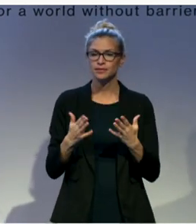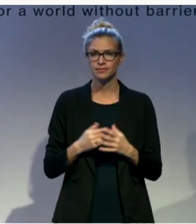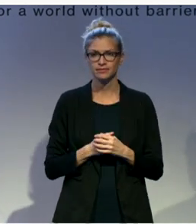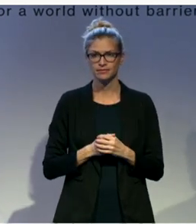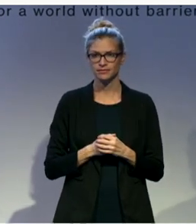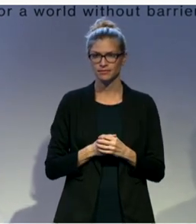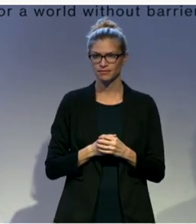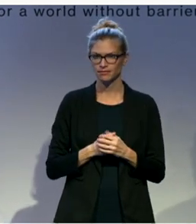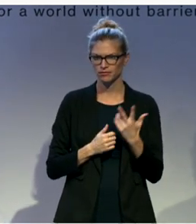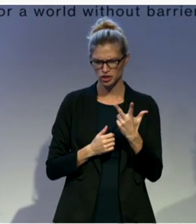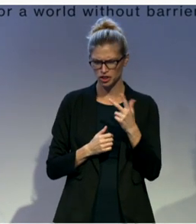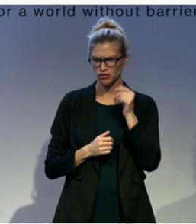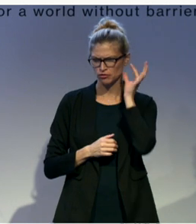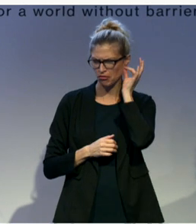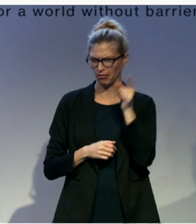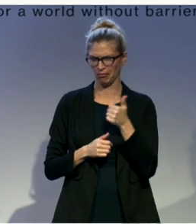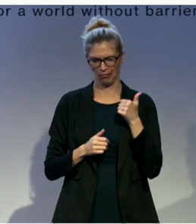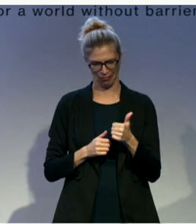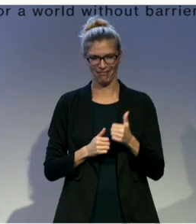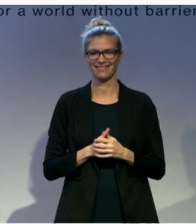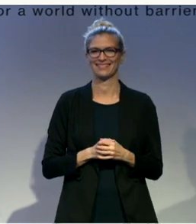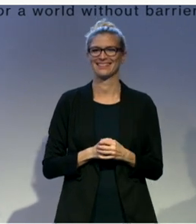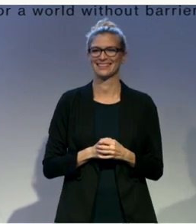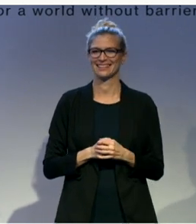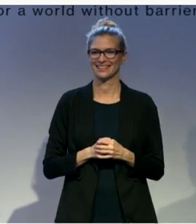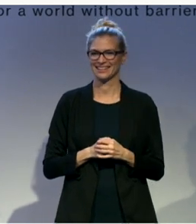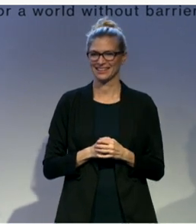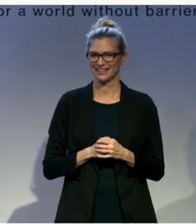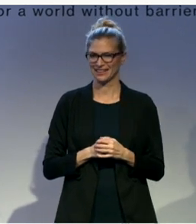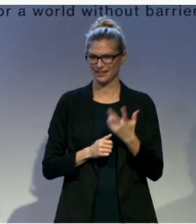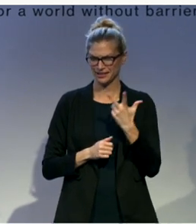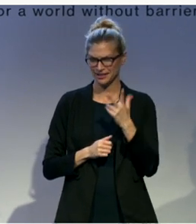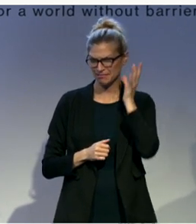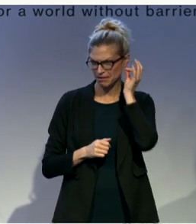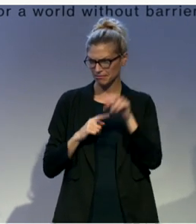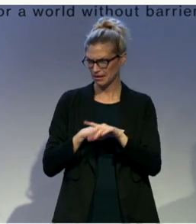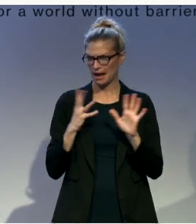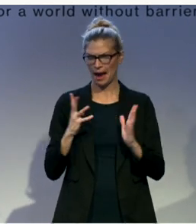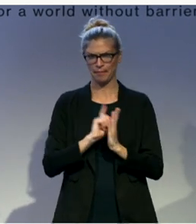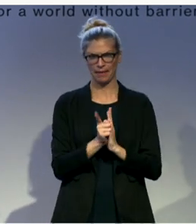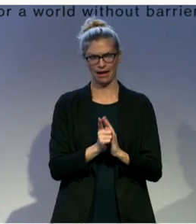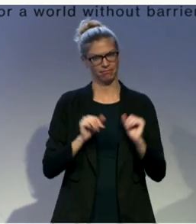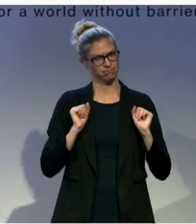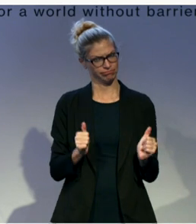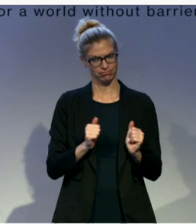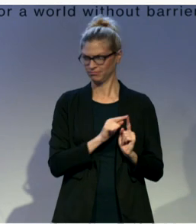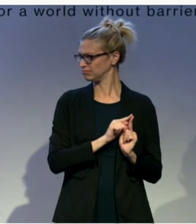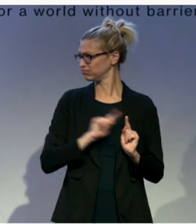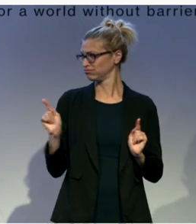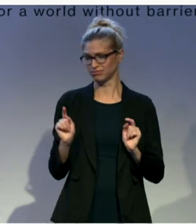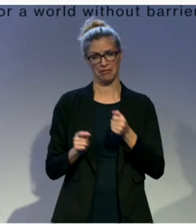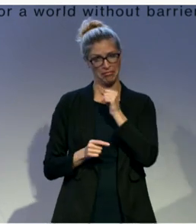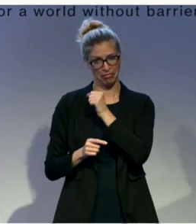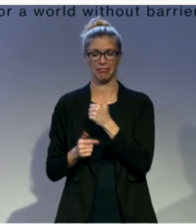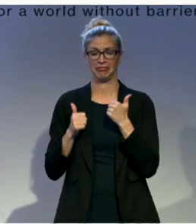people fitting in one slot. That's a mission impossible for me, so way to go. Our